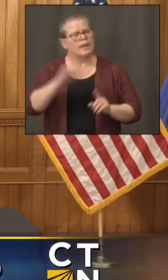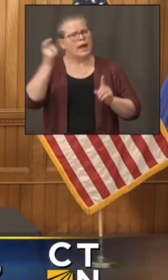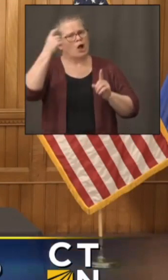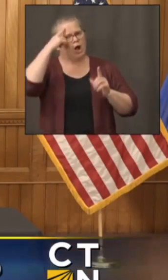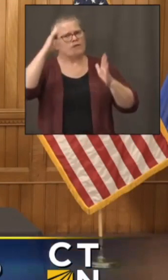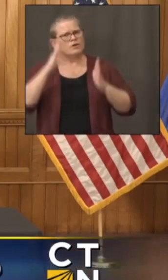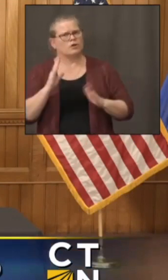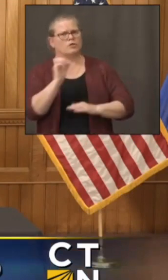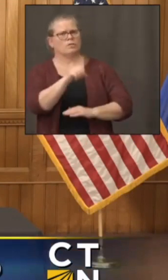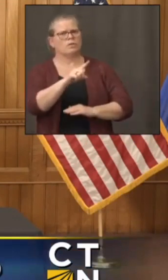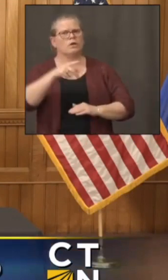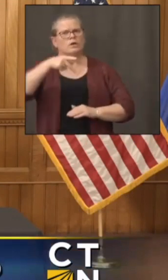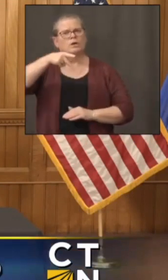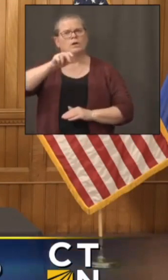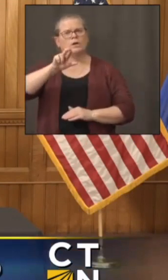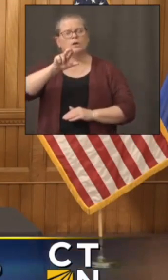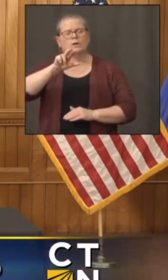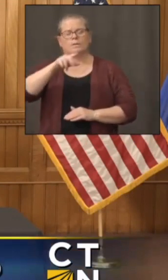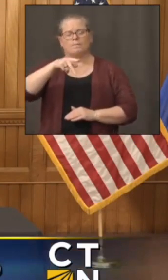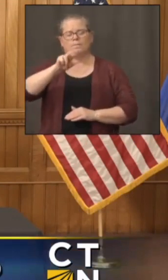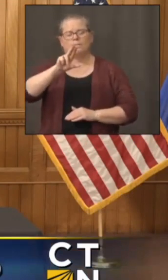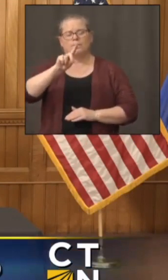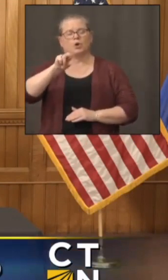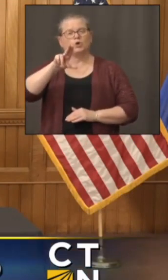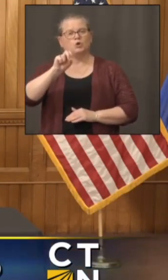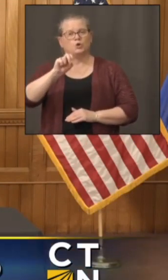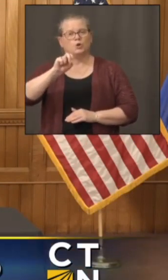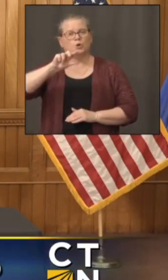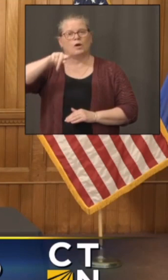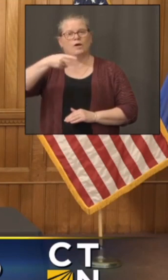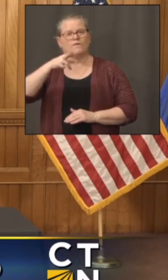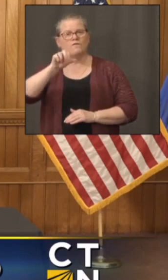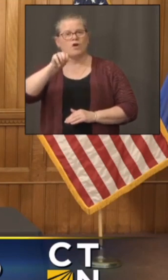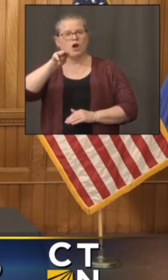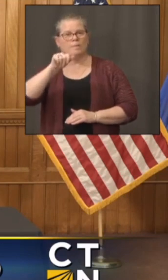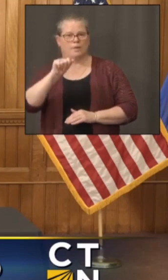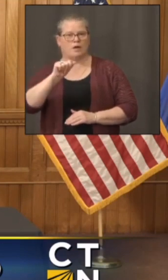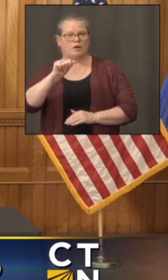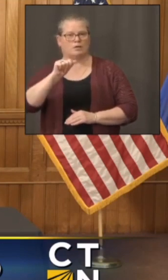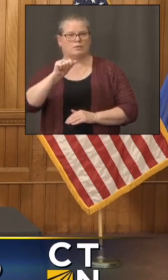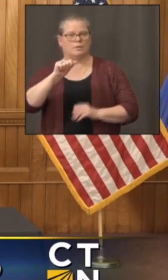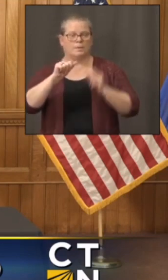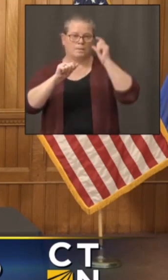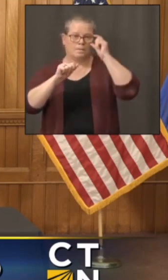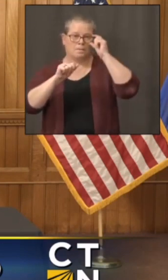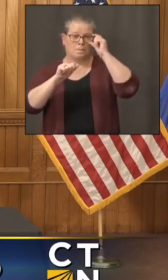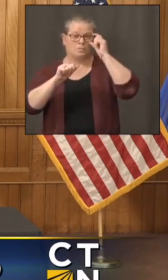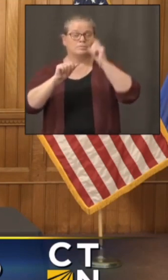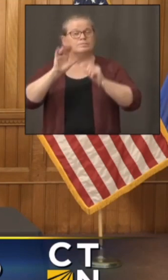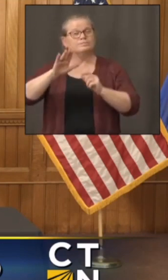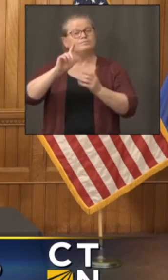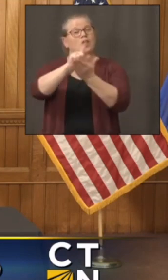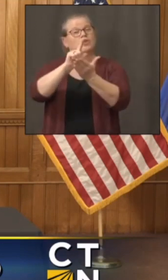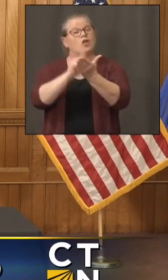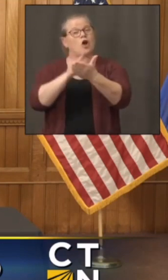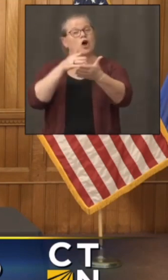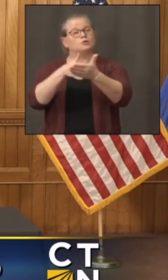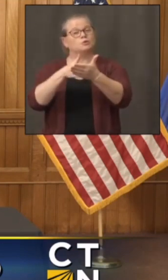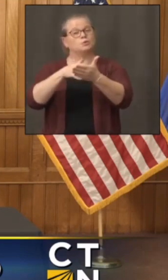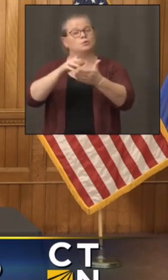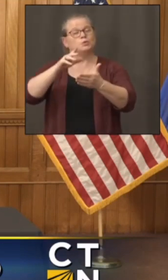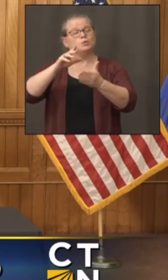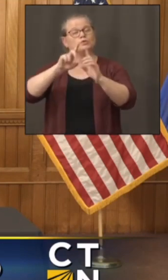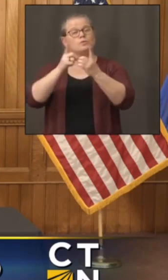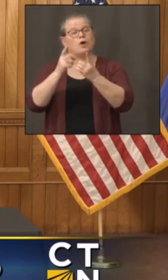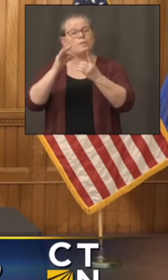um the purdue purdue pharma uh uh their um their settlement with the department of justice